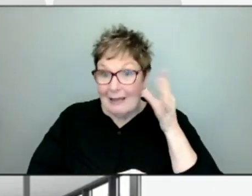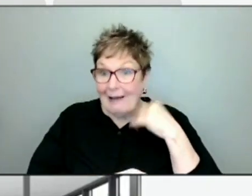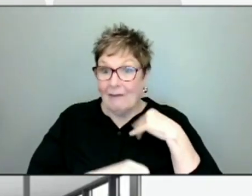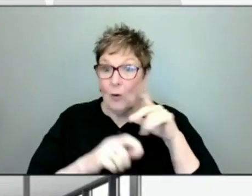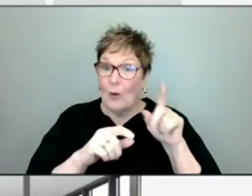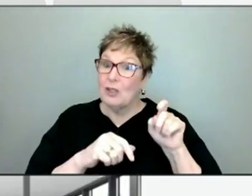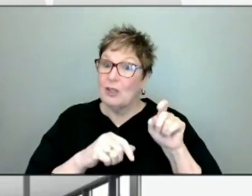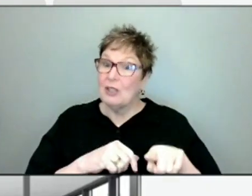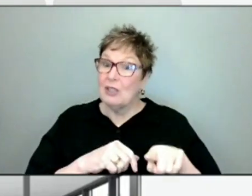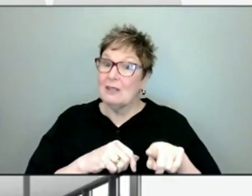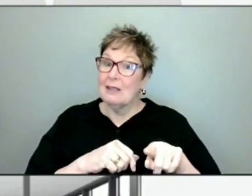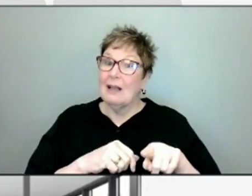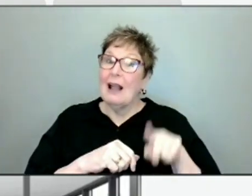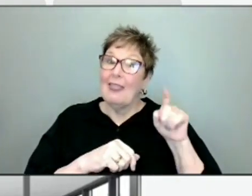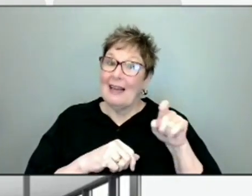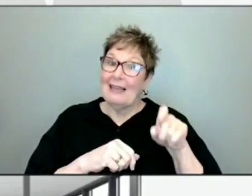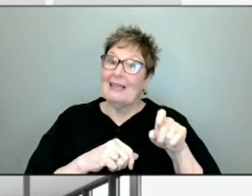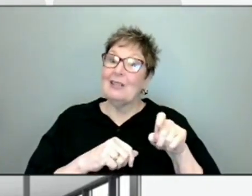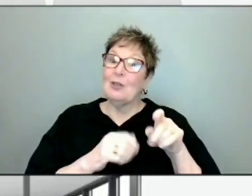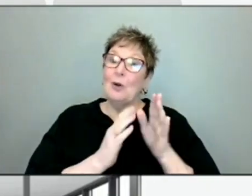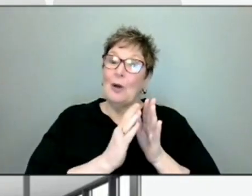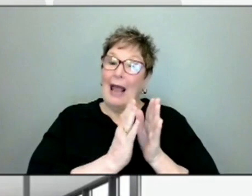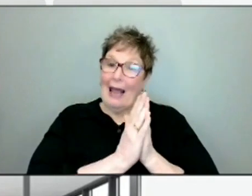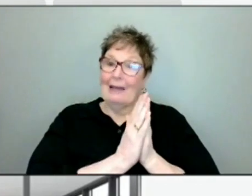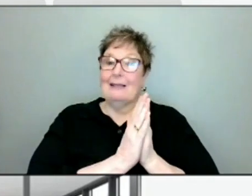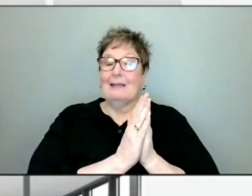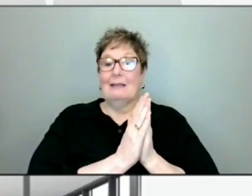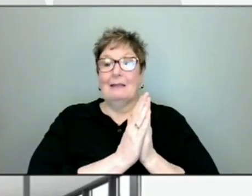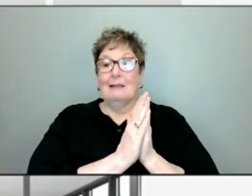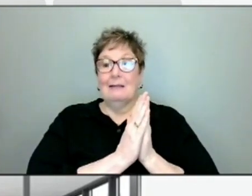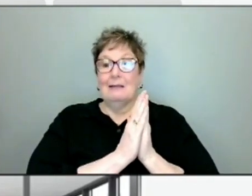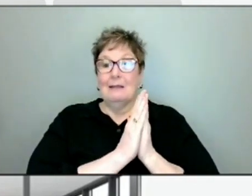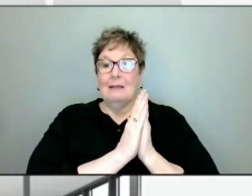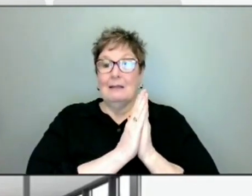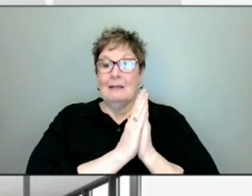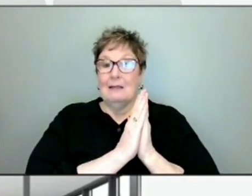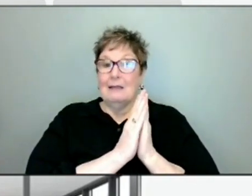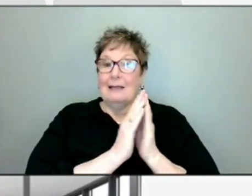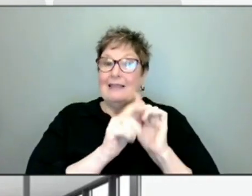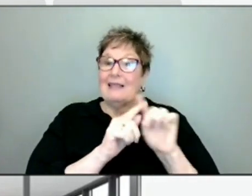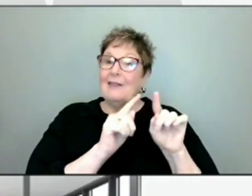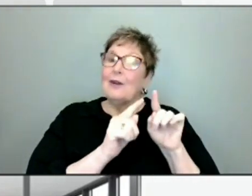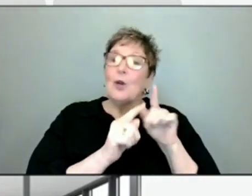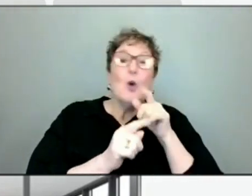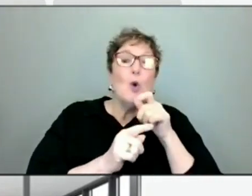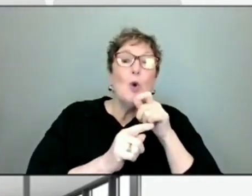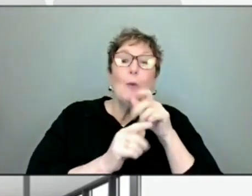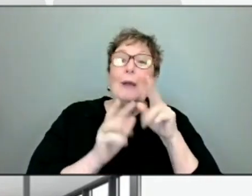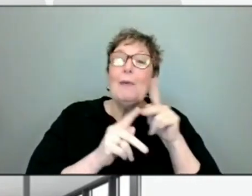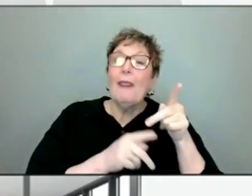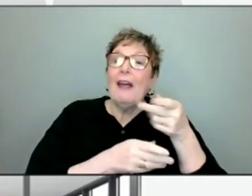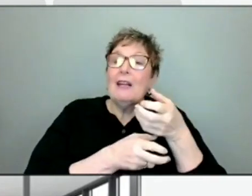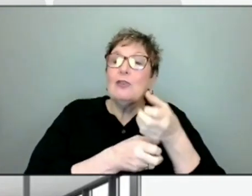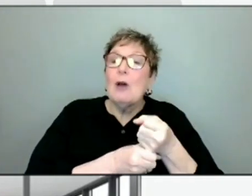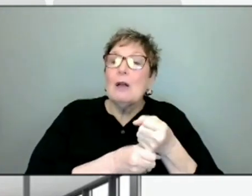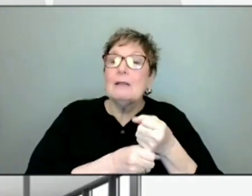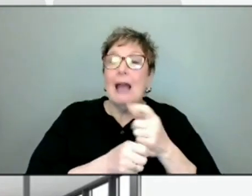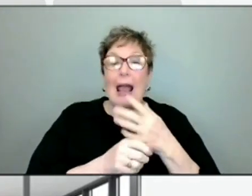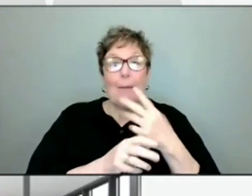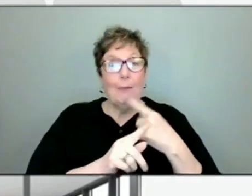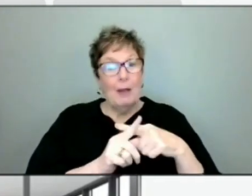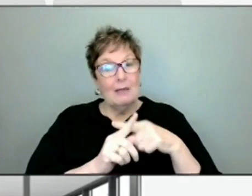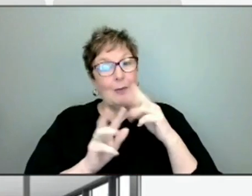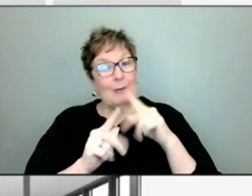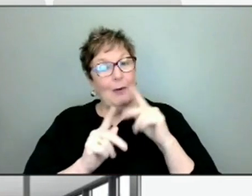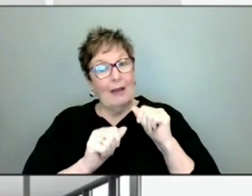they need to seek answers from individuals that they trust, but also from individuals that can